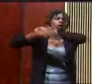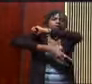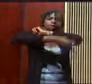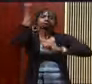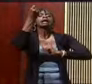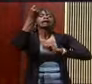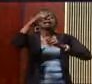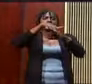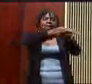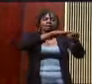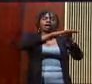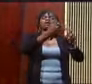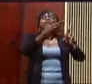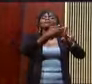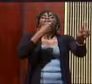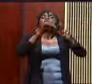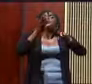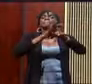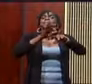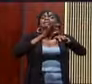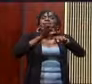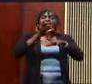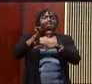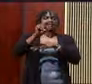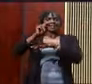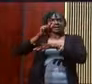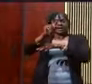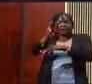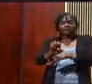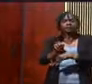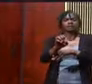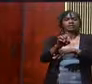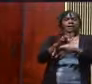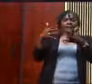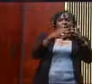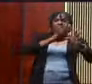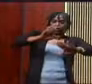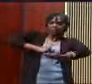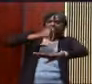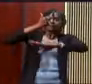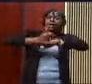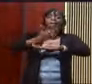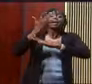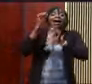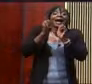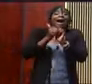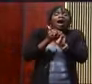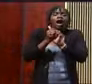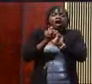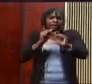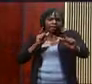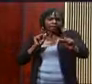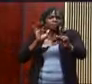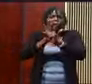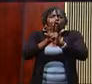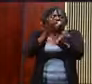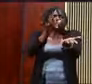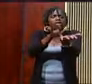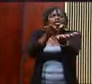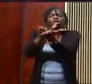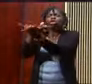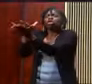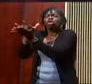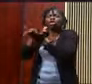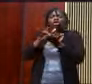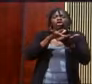people from America has built her prosperity by exploiting and oppressing and doing